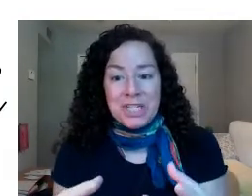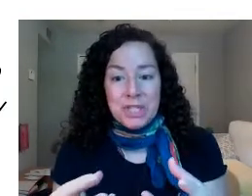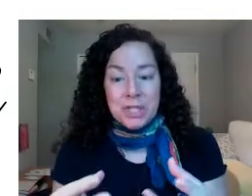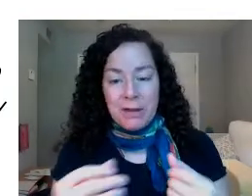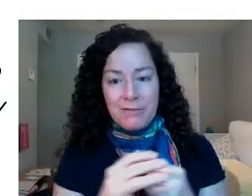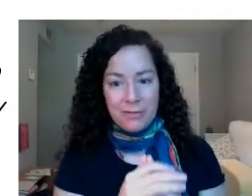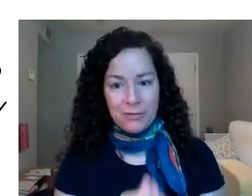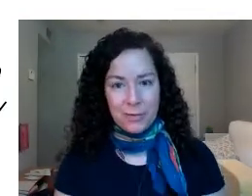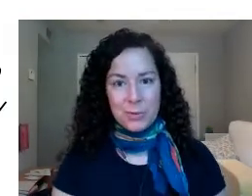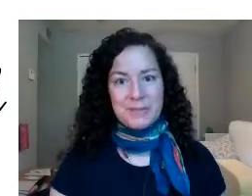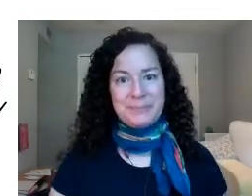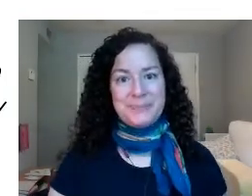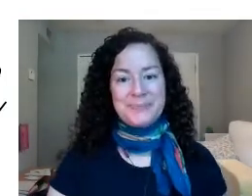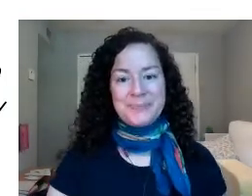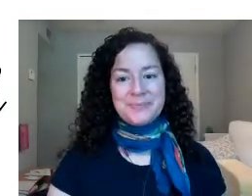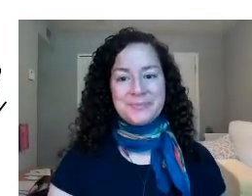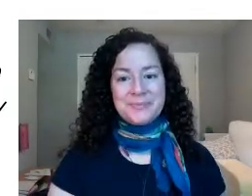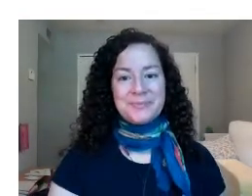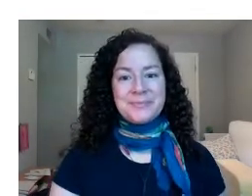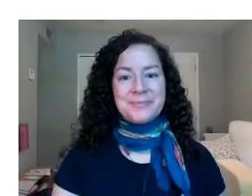flesh of the fruit.